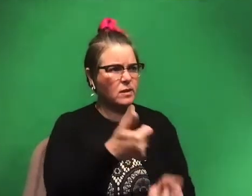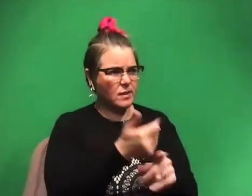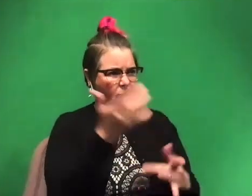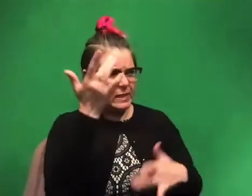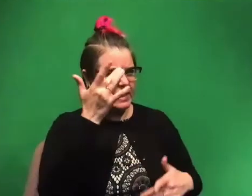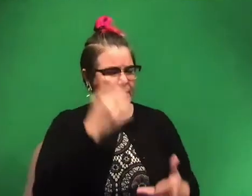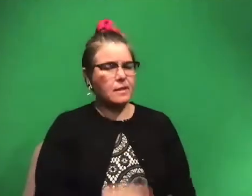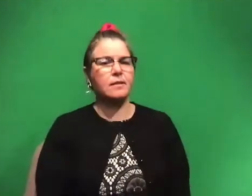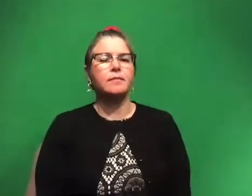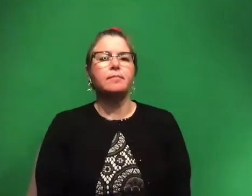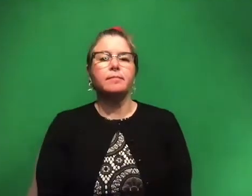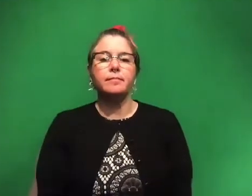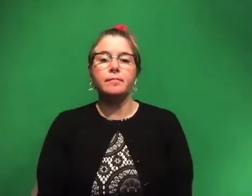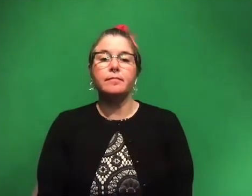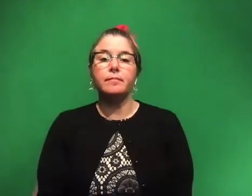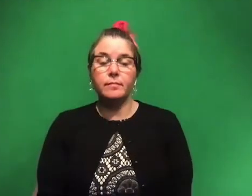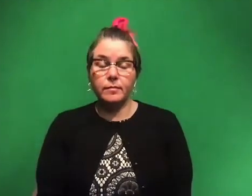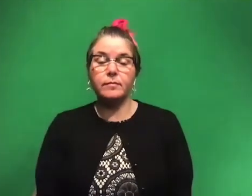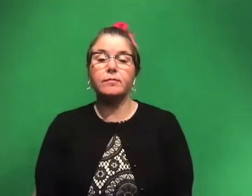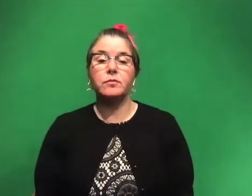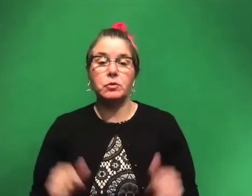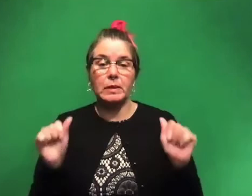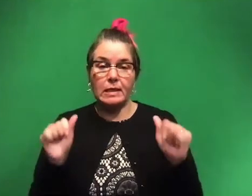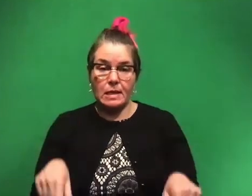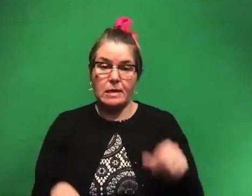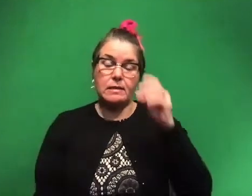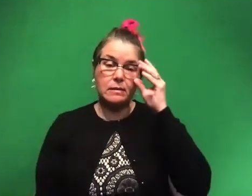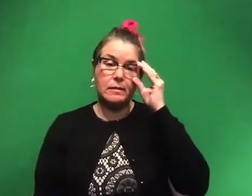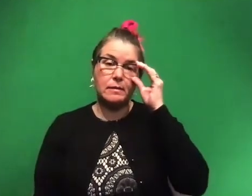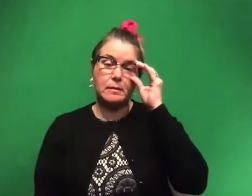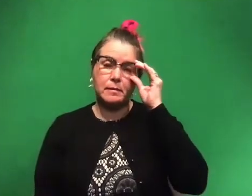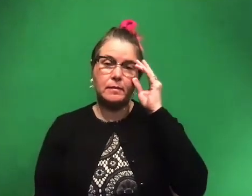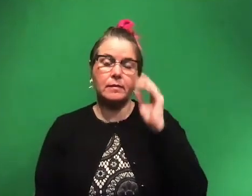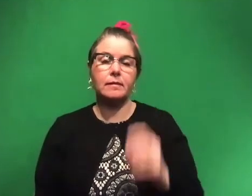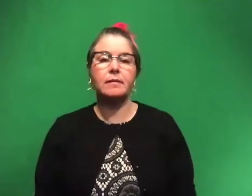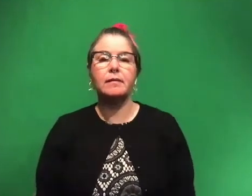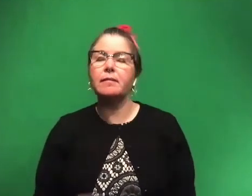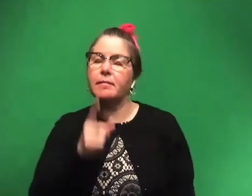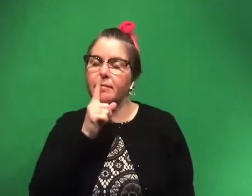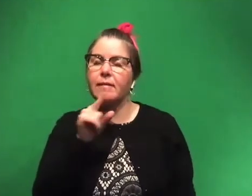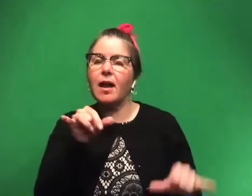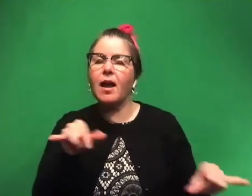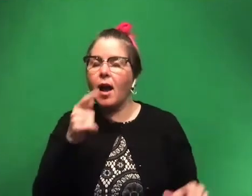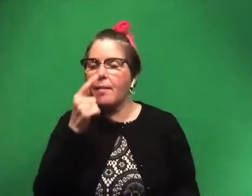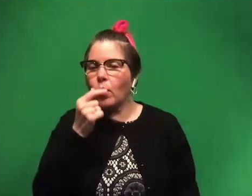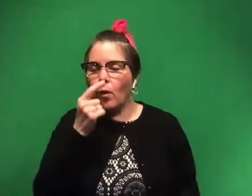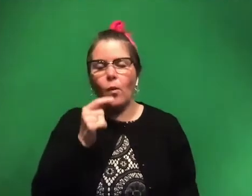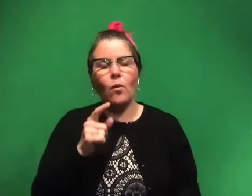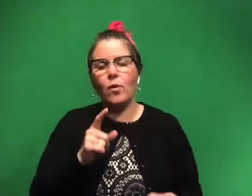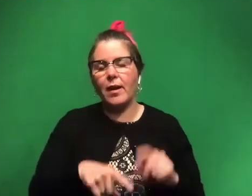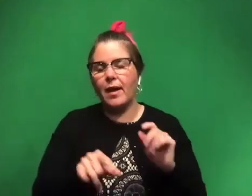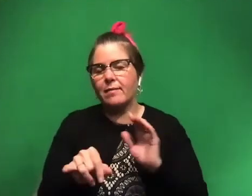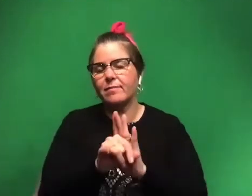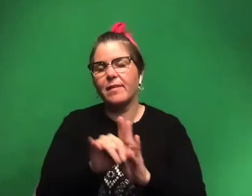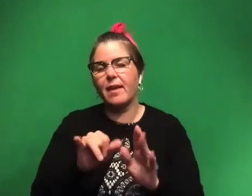Hmm. You can actually, and not like the common cold. You can't really tell if they have like it's that